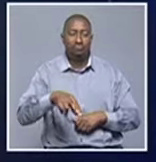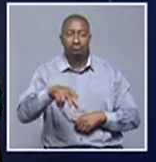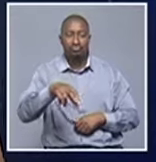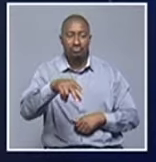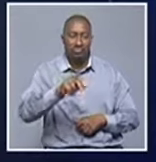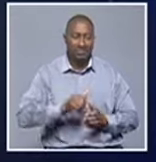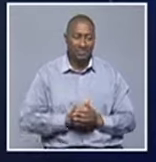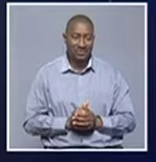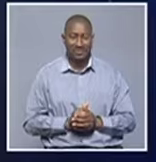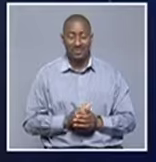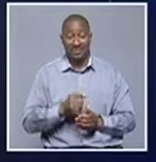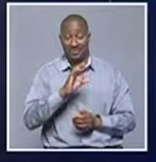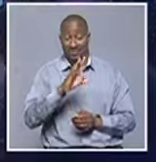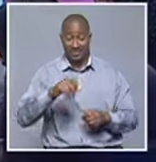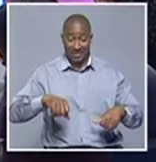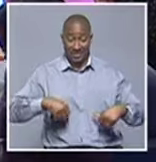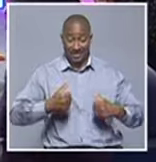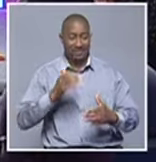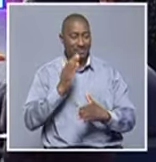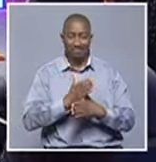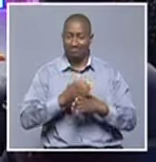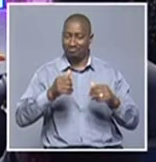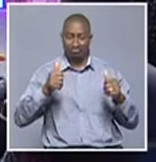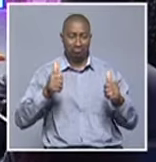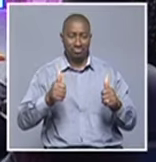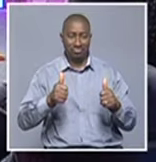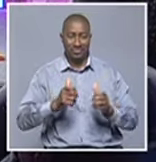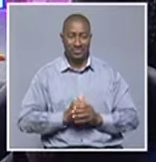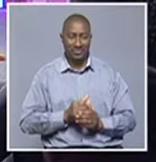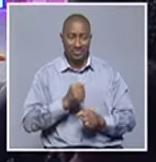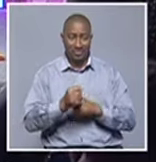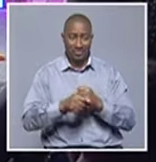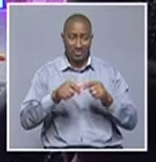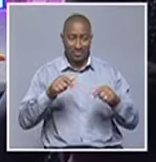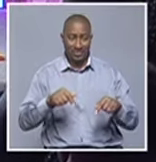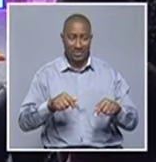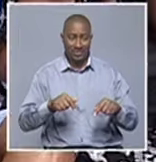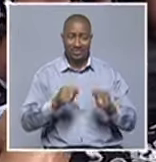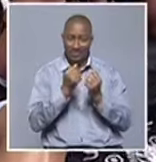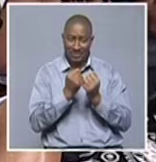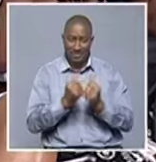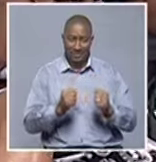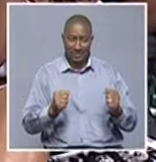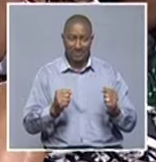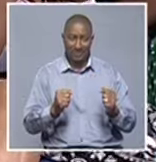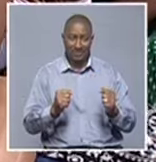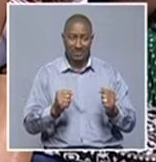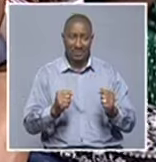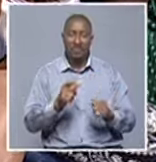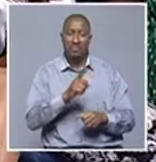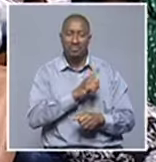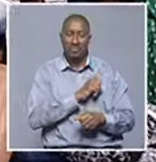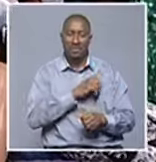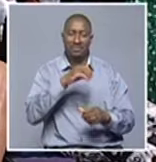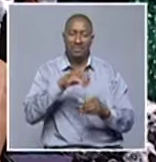better results better working environment so forth um so this year the dg decided that uh you know what why don't you take it to the community